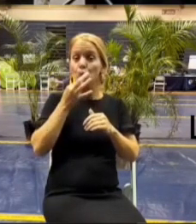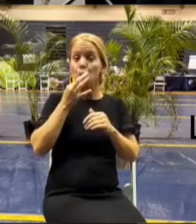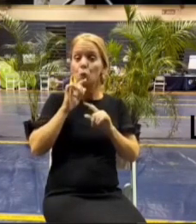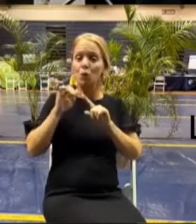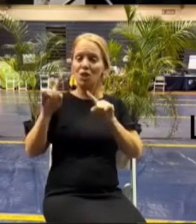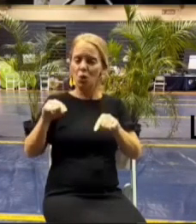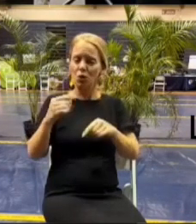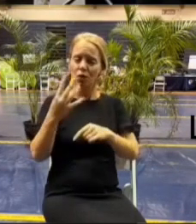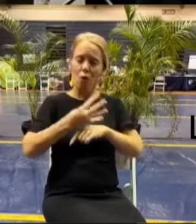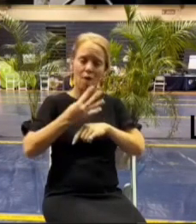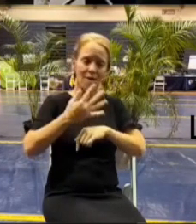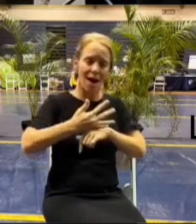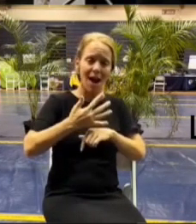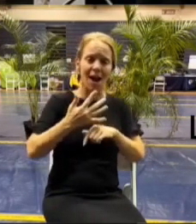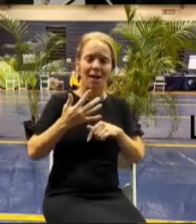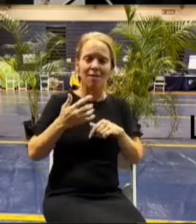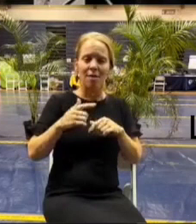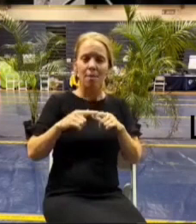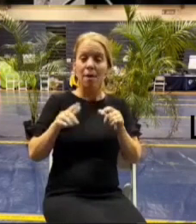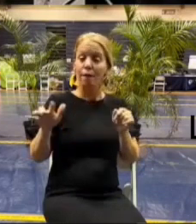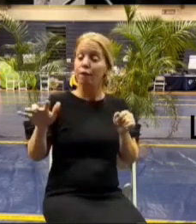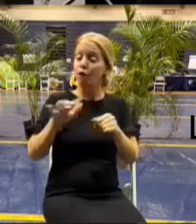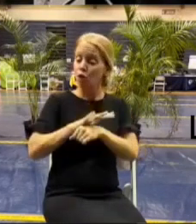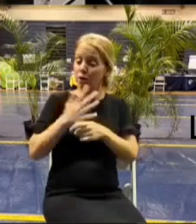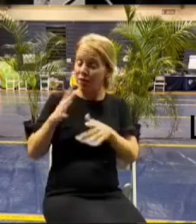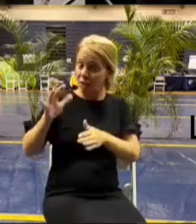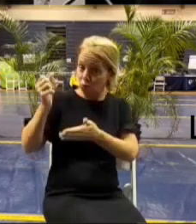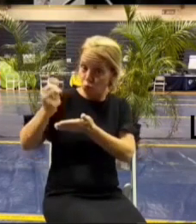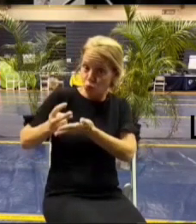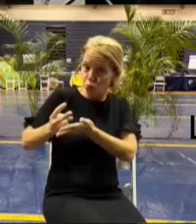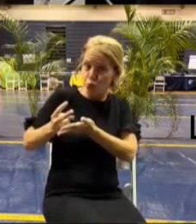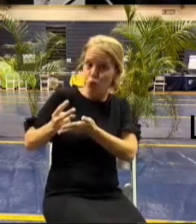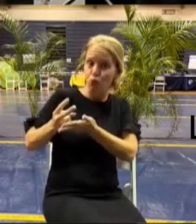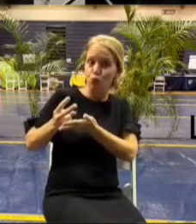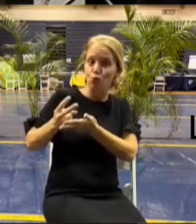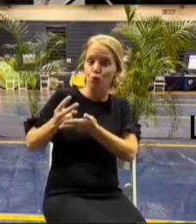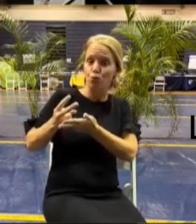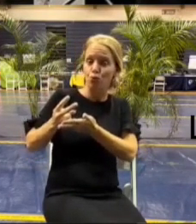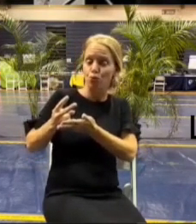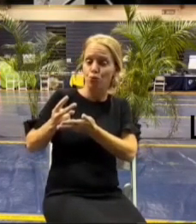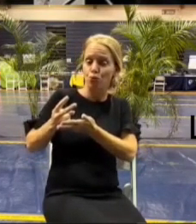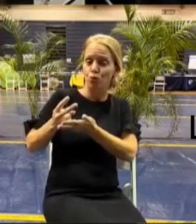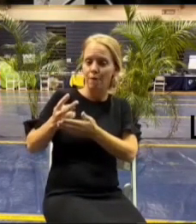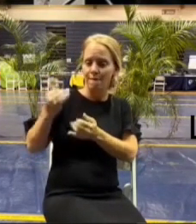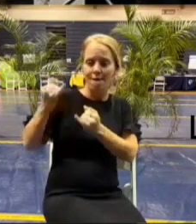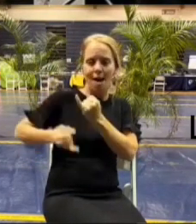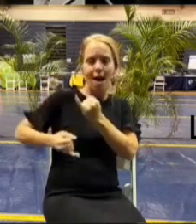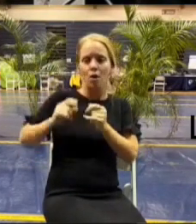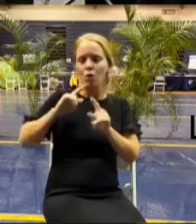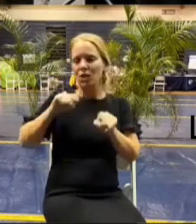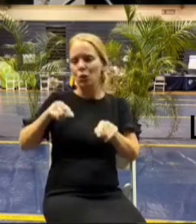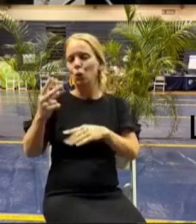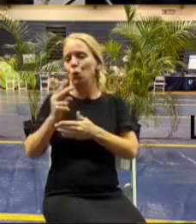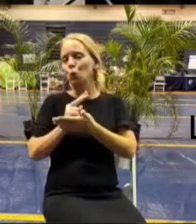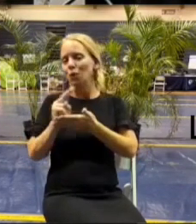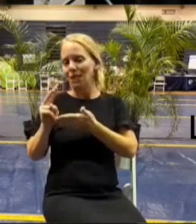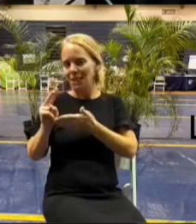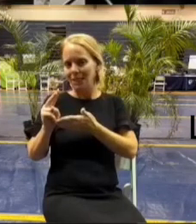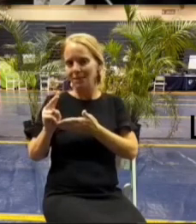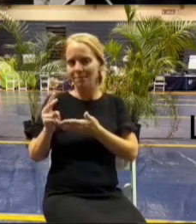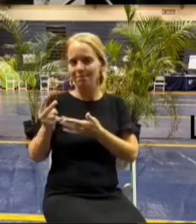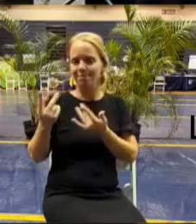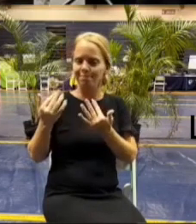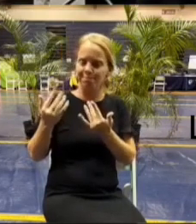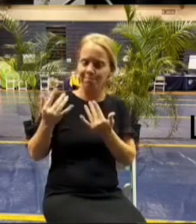but uh in order for those to be fully you know sort of qa final results it takes about two weeks um